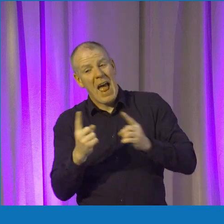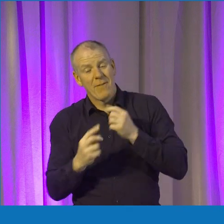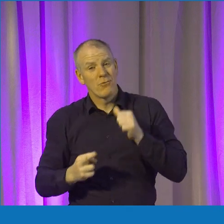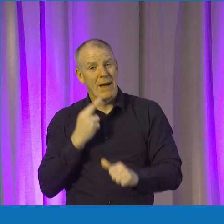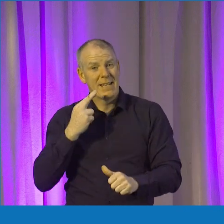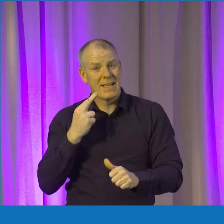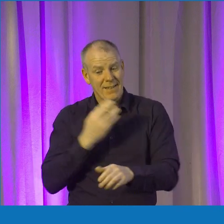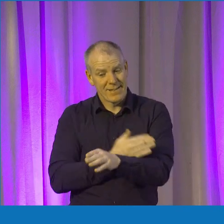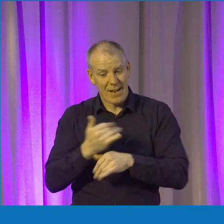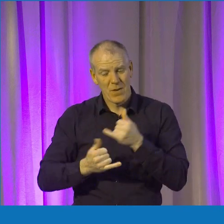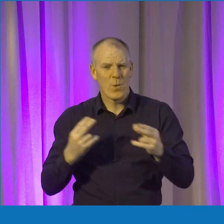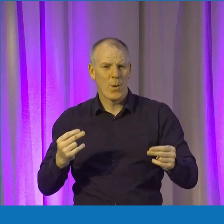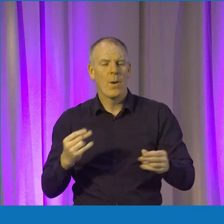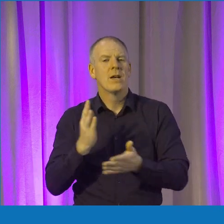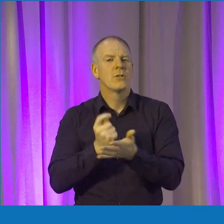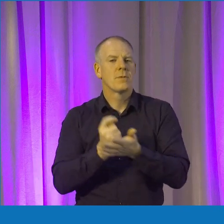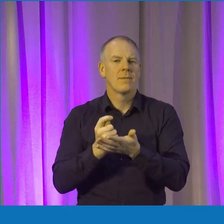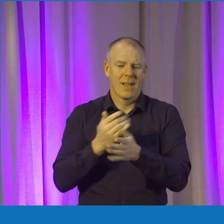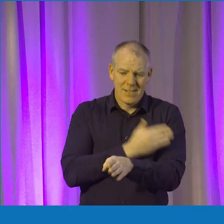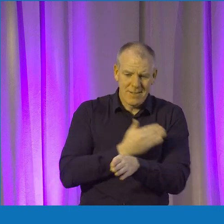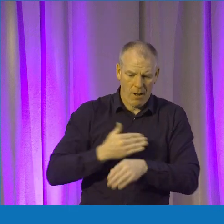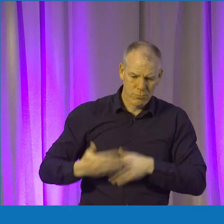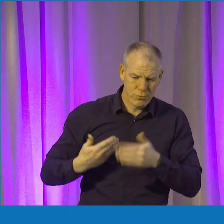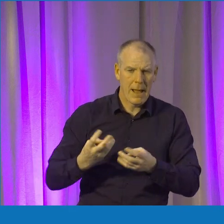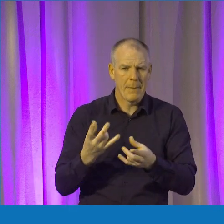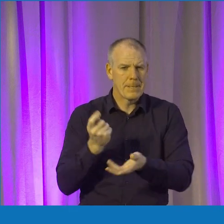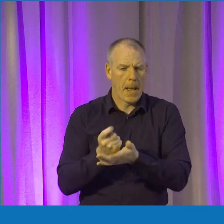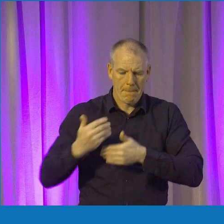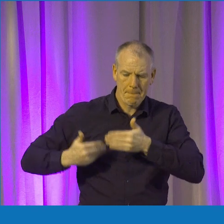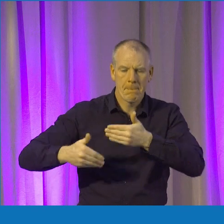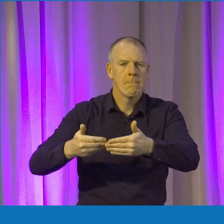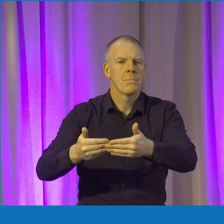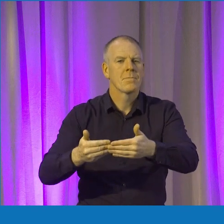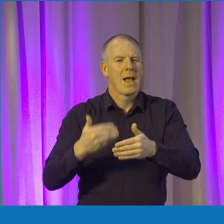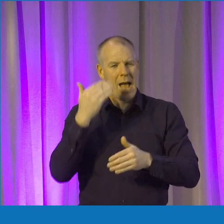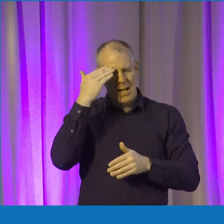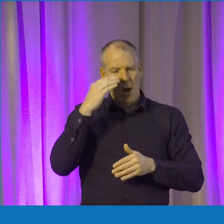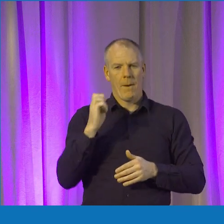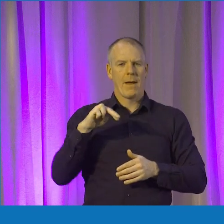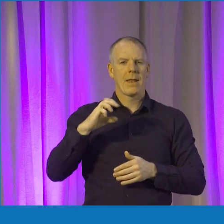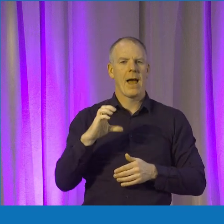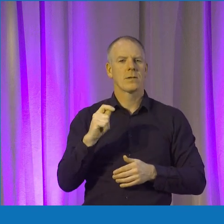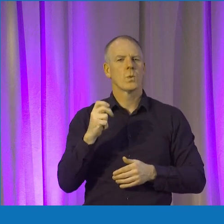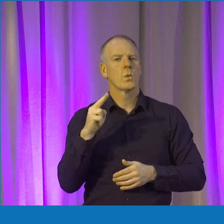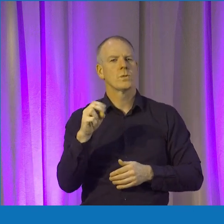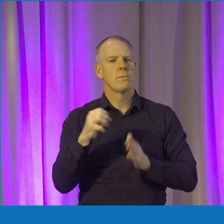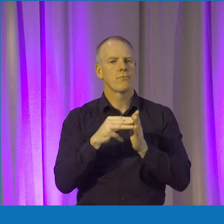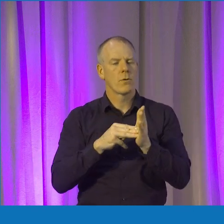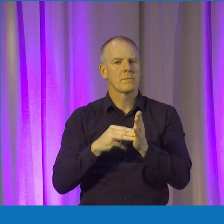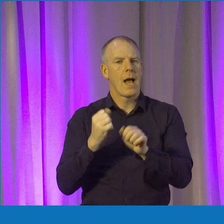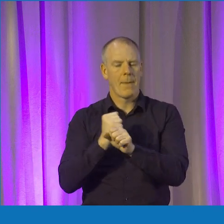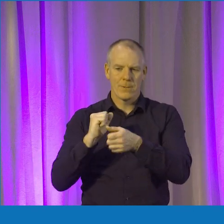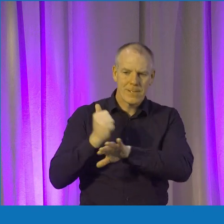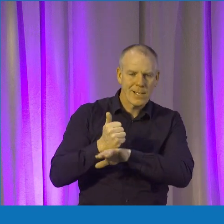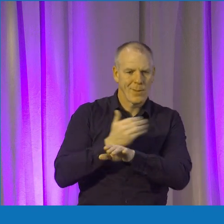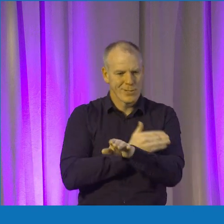the start of the year, necessarily. Sometimes getting started takes a bit more. I know a lot of the Enactus programs are built around kind of getting yourself